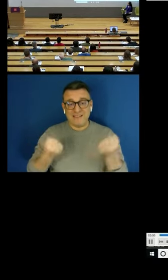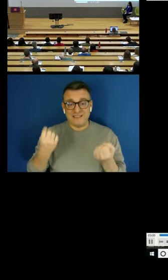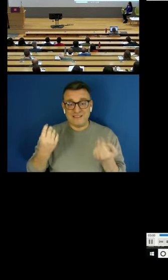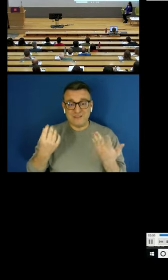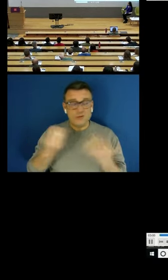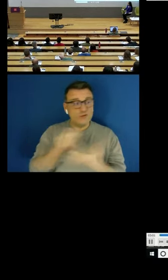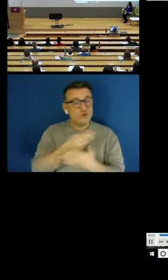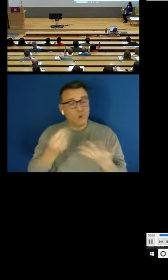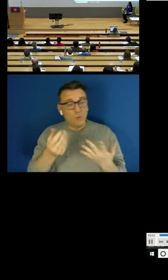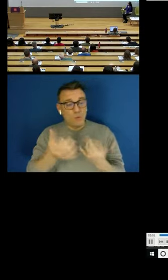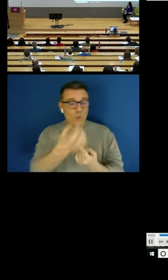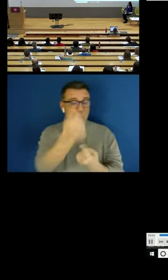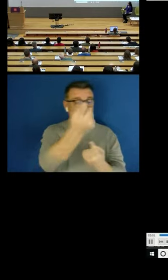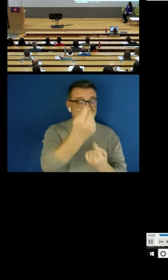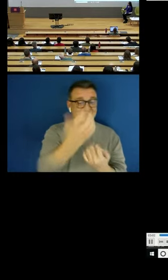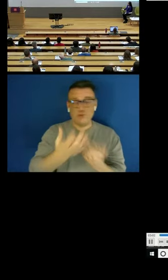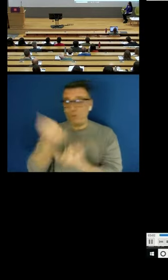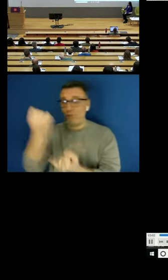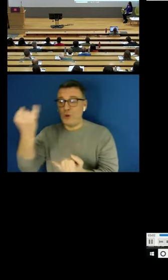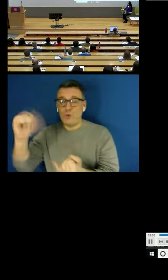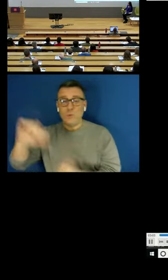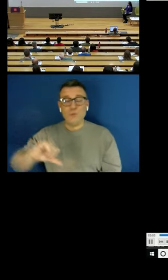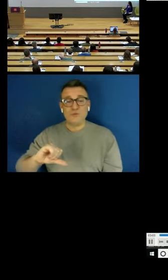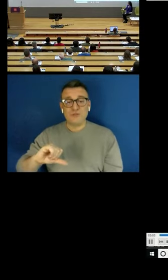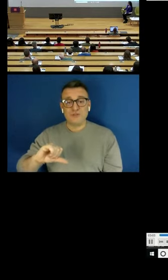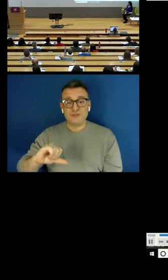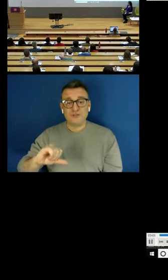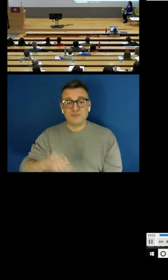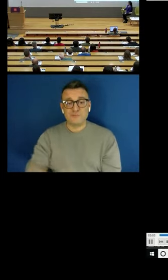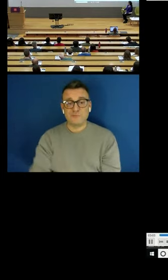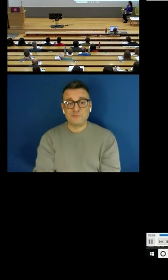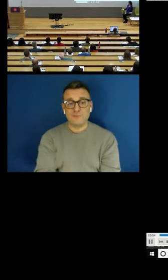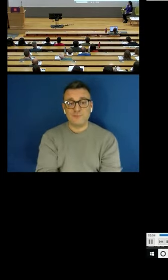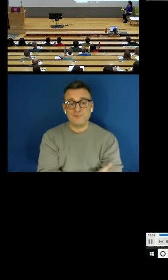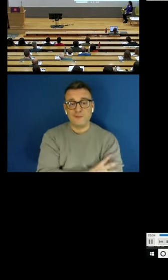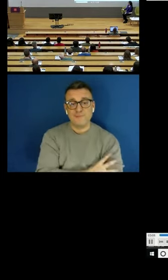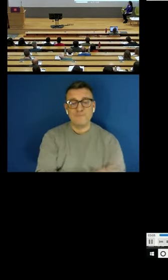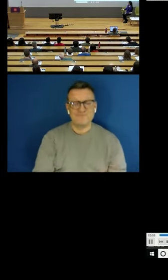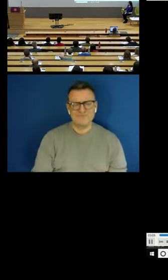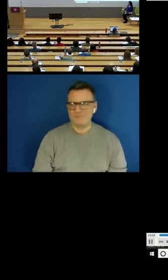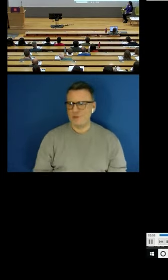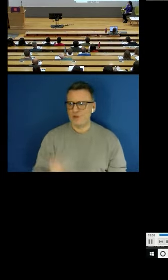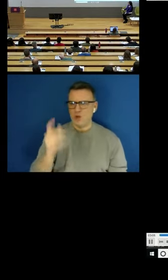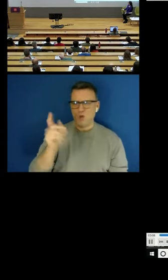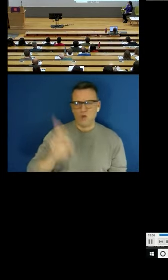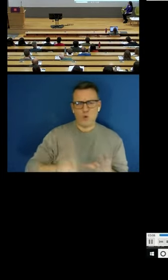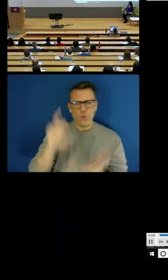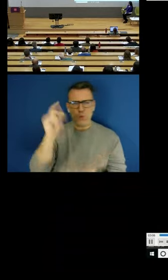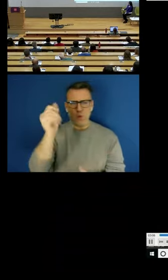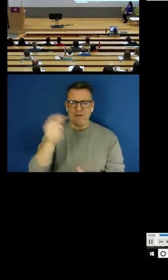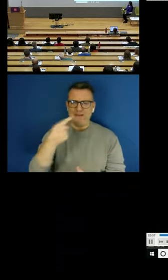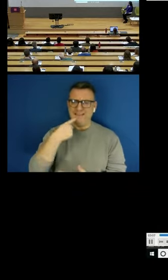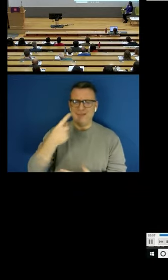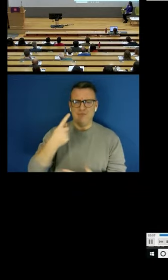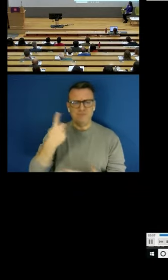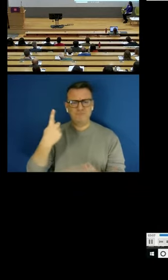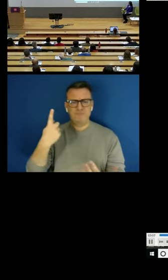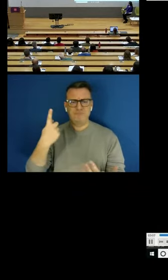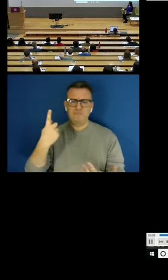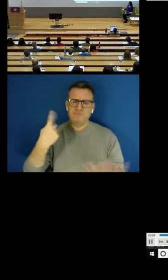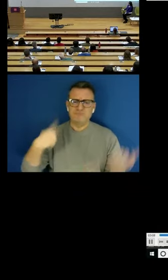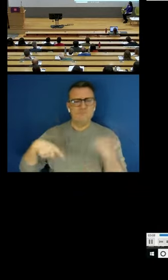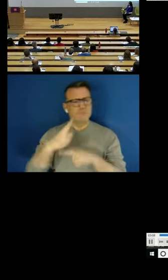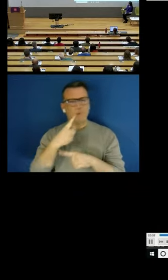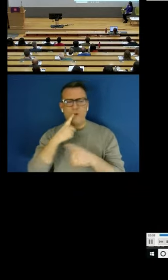situation. Uber does say they will guarantee you making uh roughly London's living wage